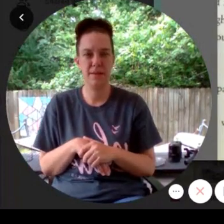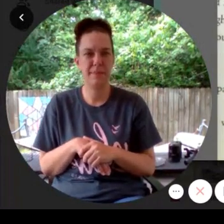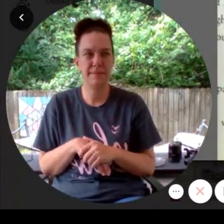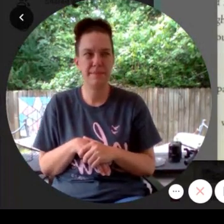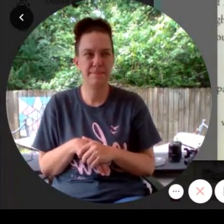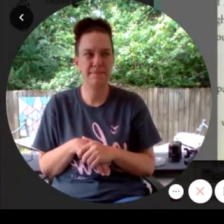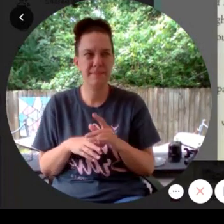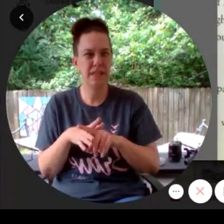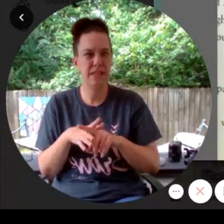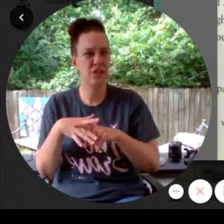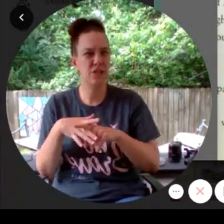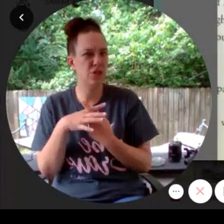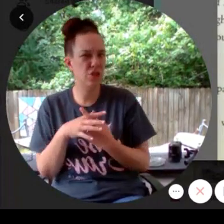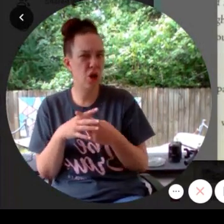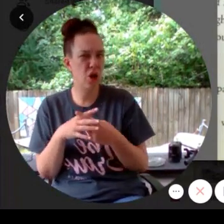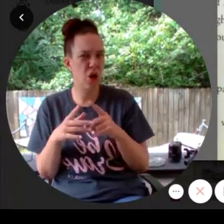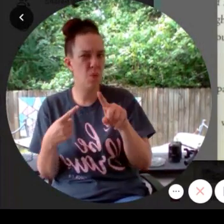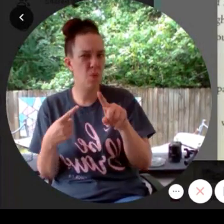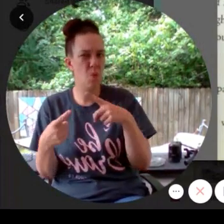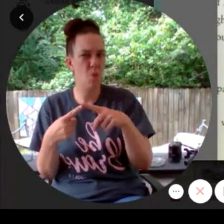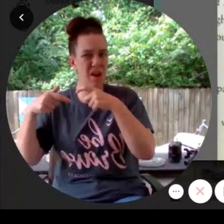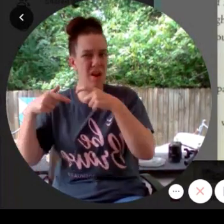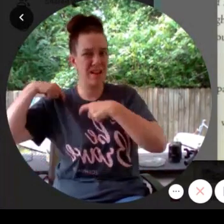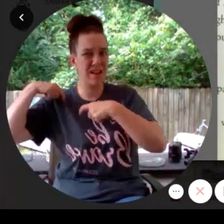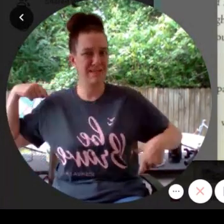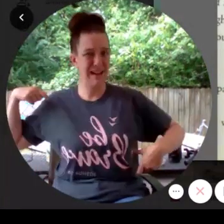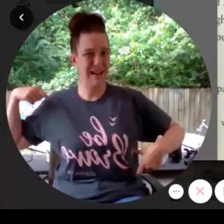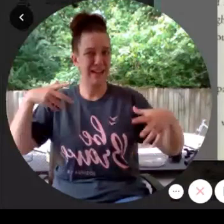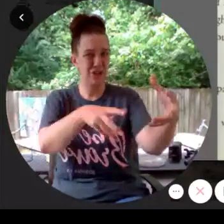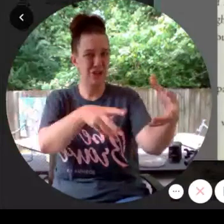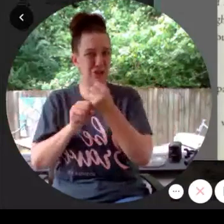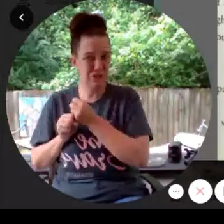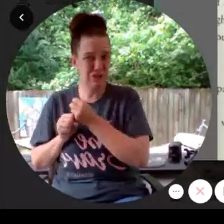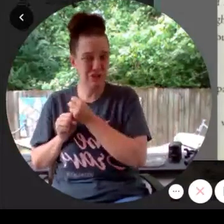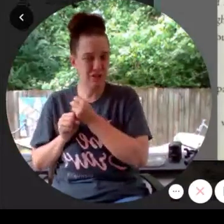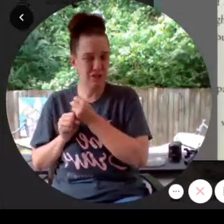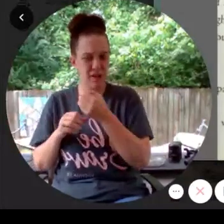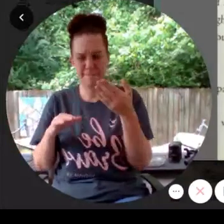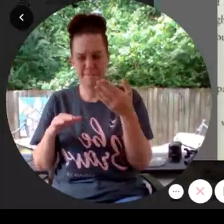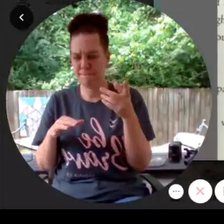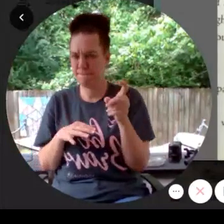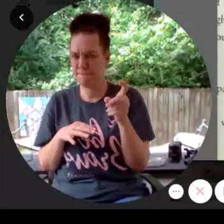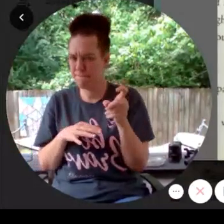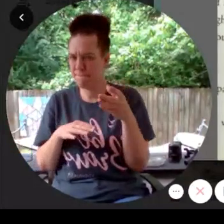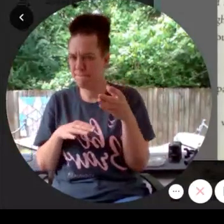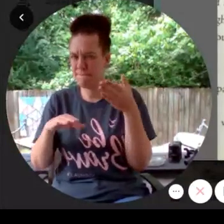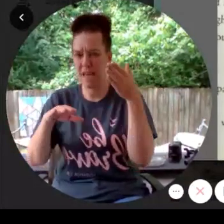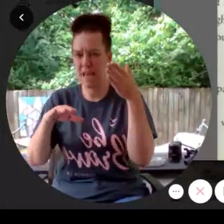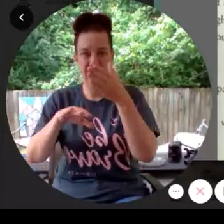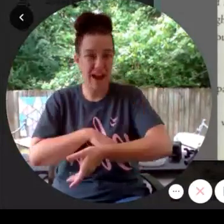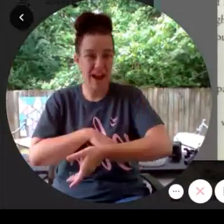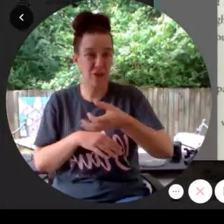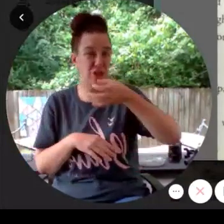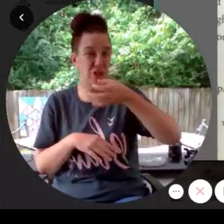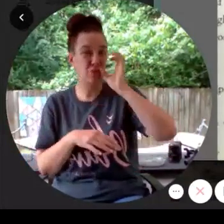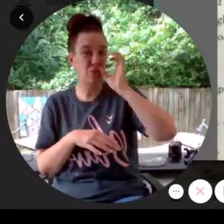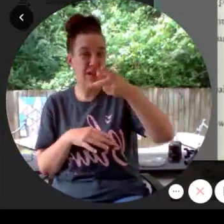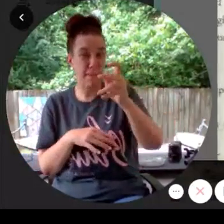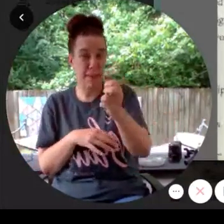had taken Niles' sash? After Barkin swallowed the pepper coffee?